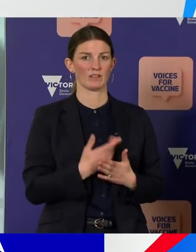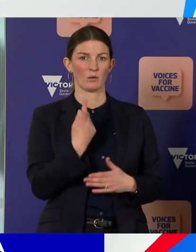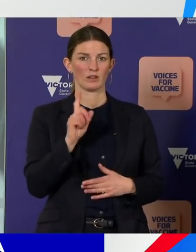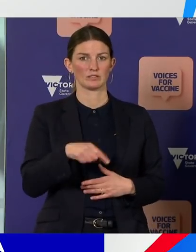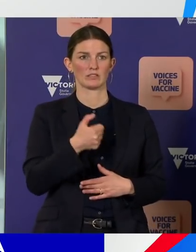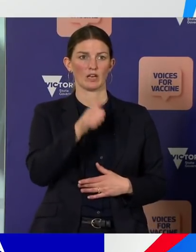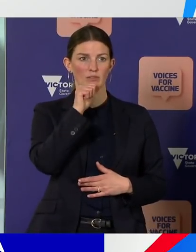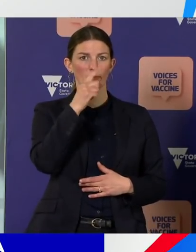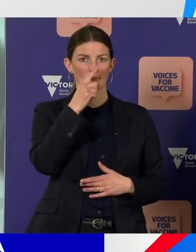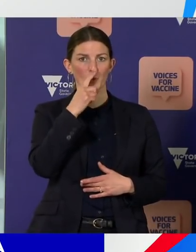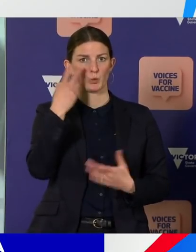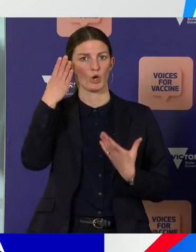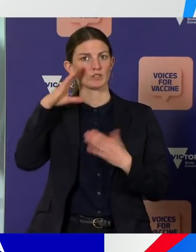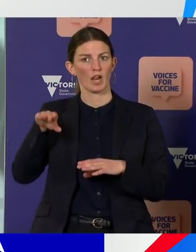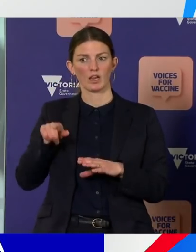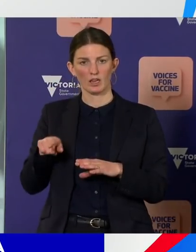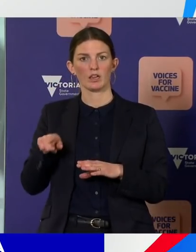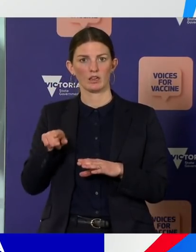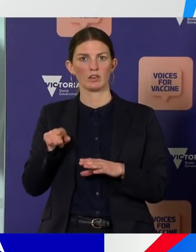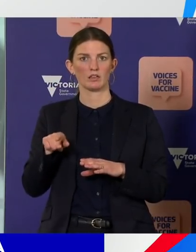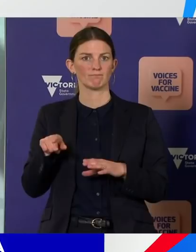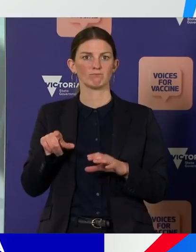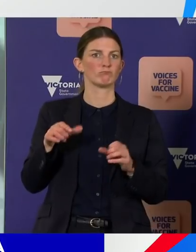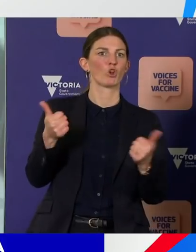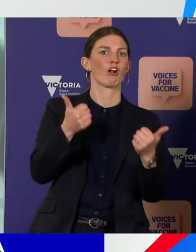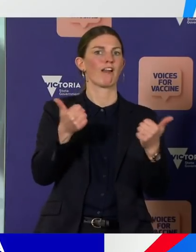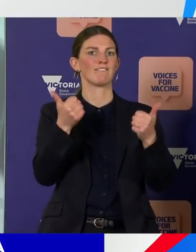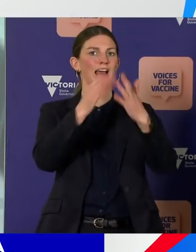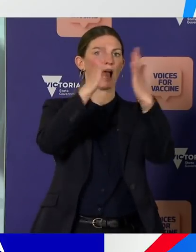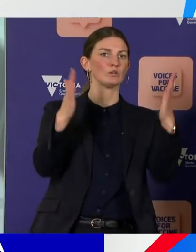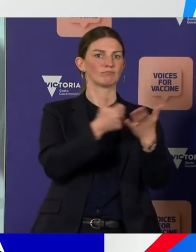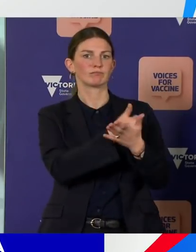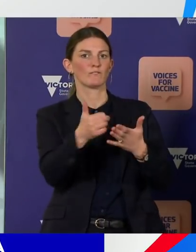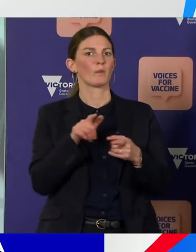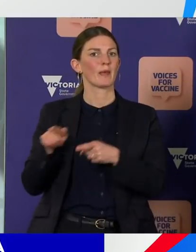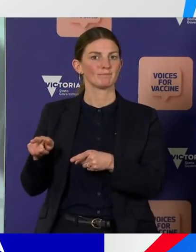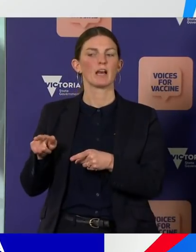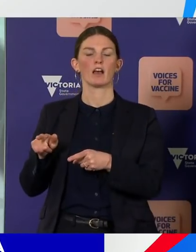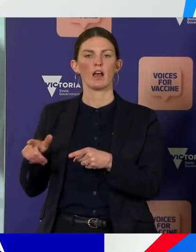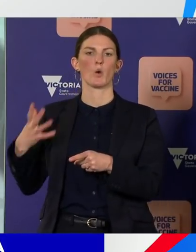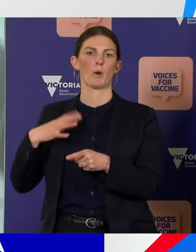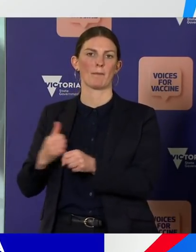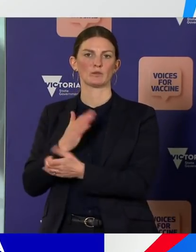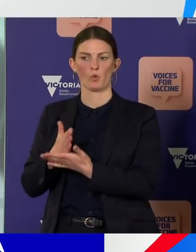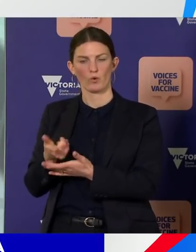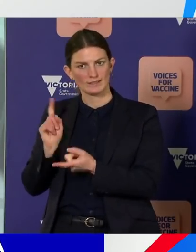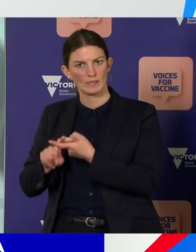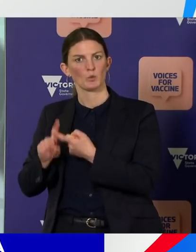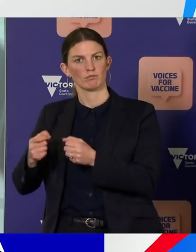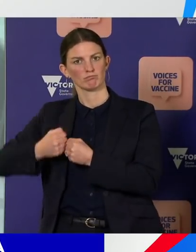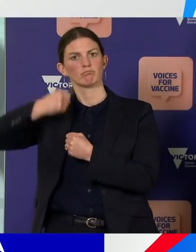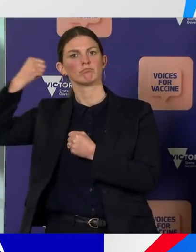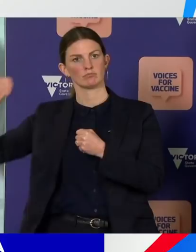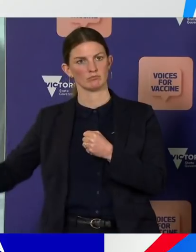the hotel program, and we want to ensure that this program, which we will extend out